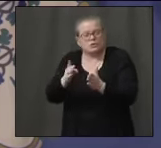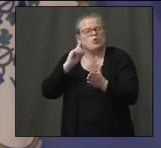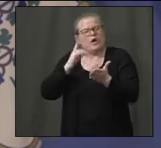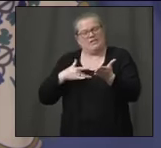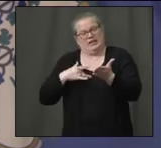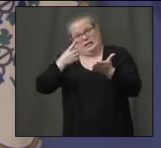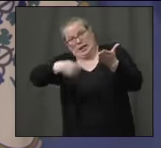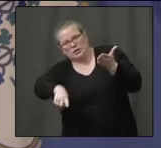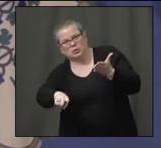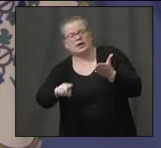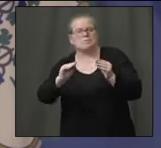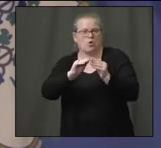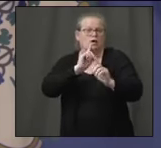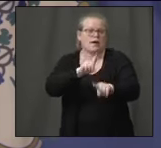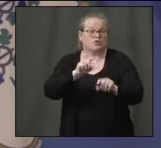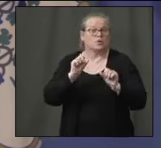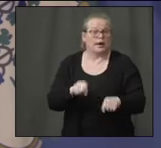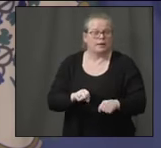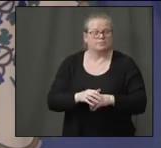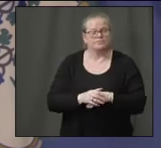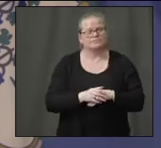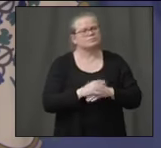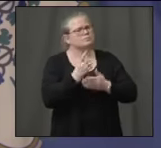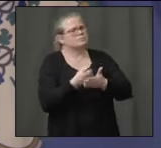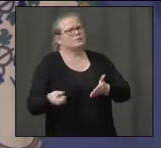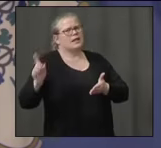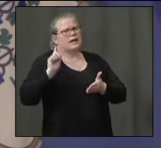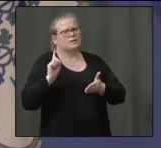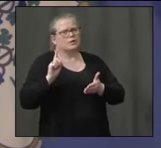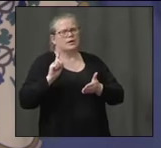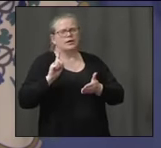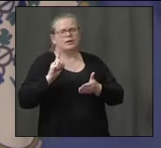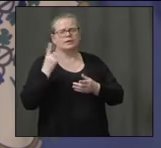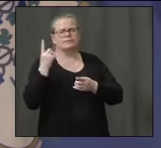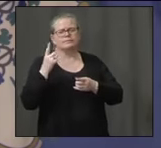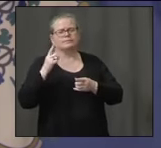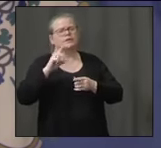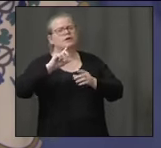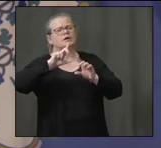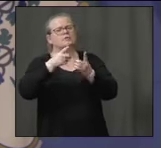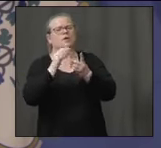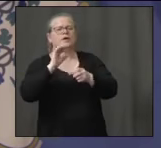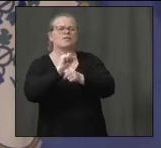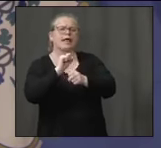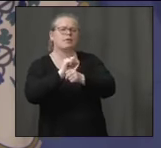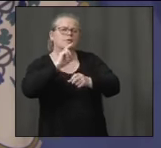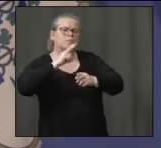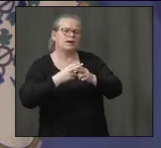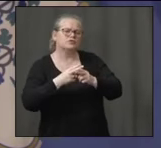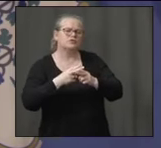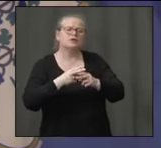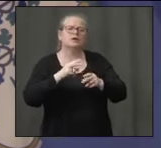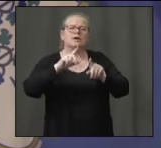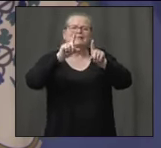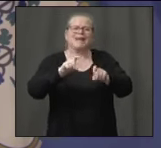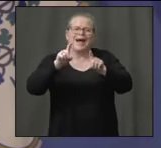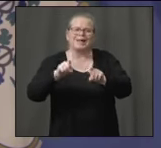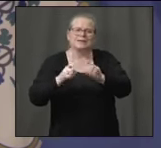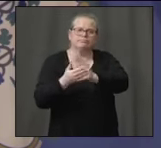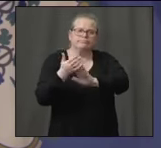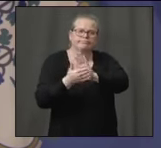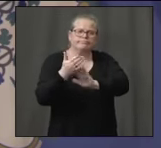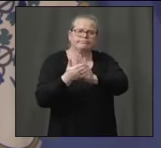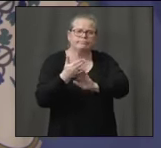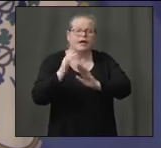finally, last week, Kurt West, we mentioned the Department of Labor has been running a number of tests using that new technical fix that would make a